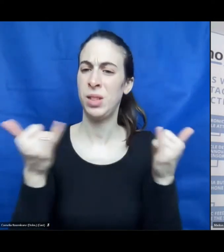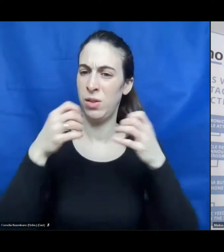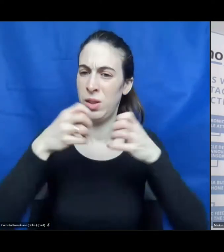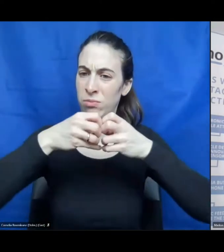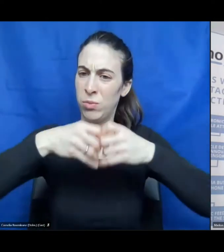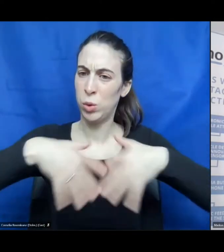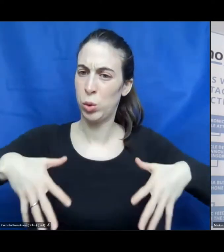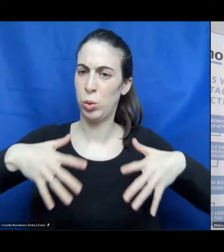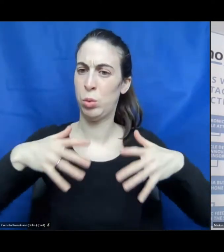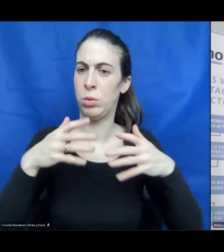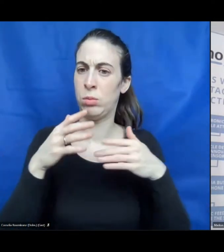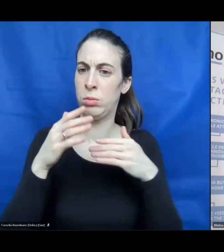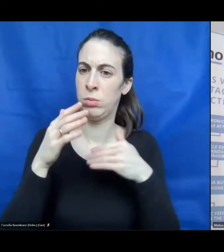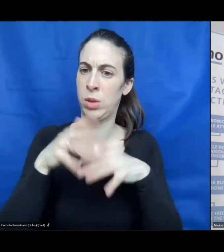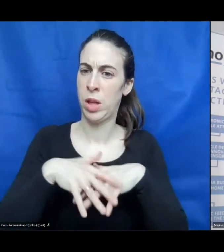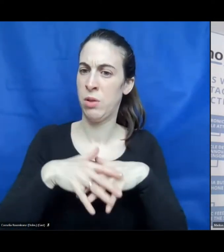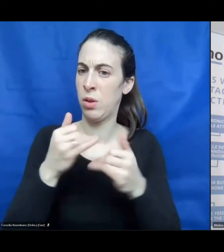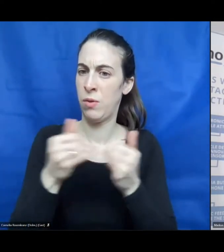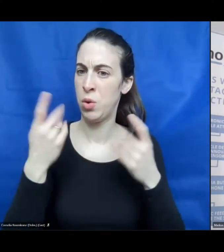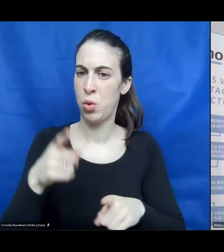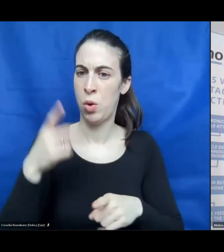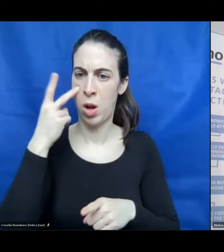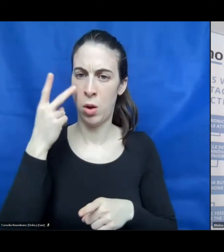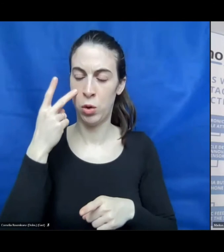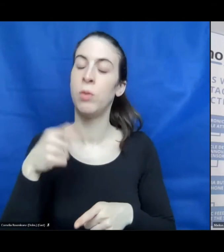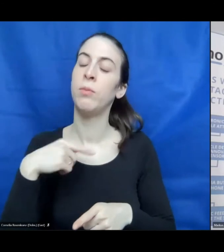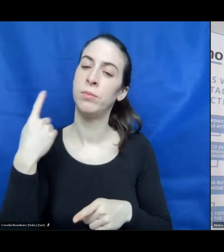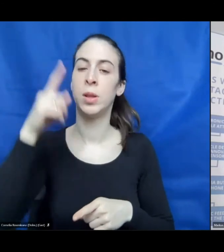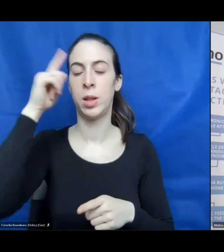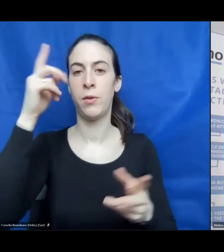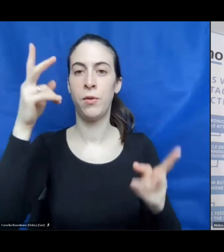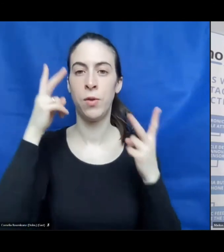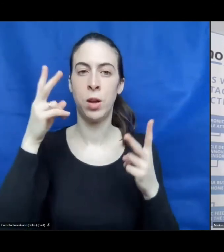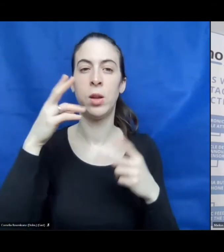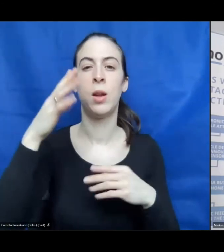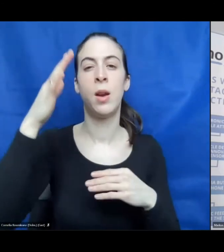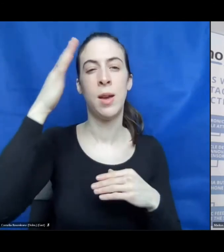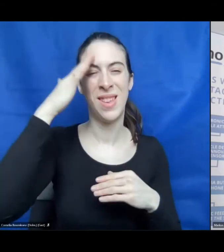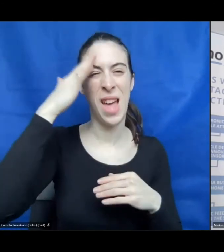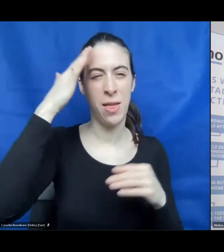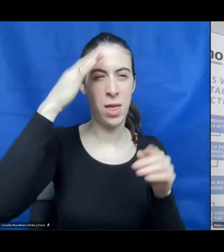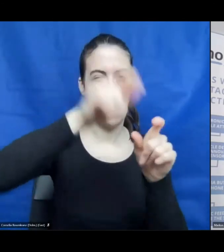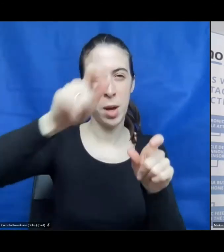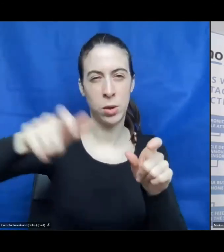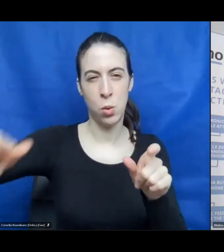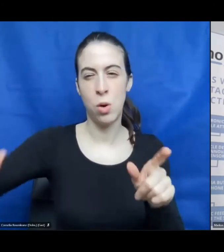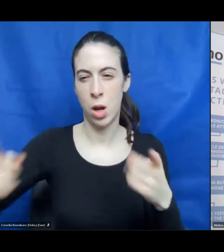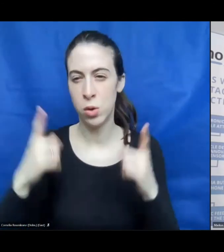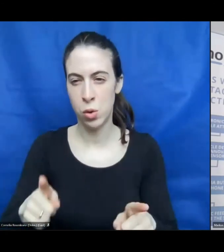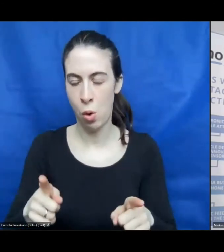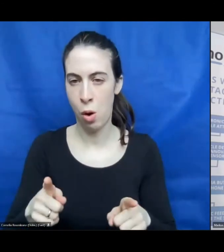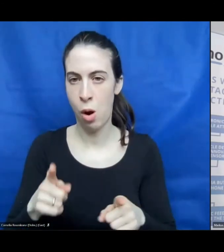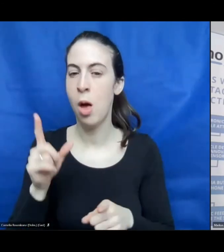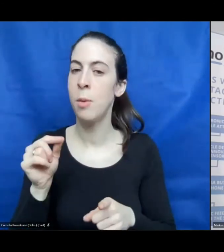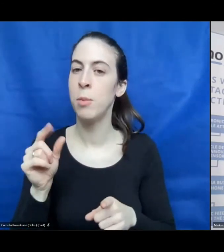network? We think it's very important to know each other within this network so that you can